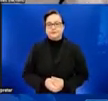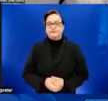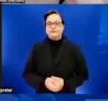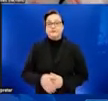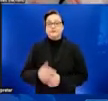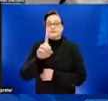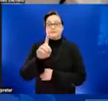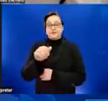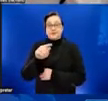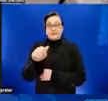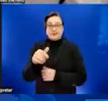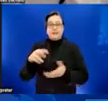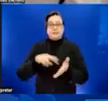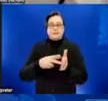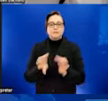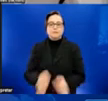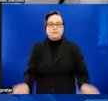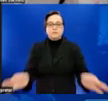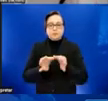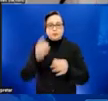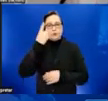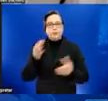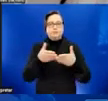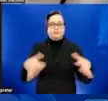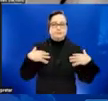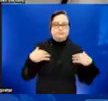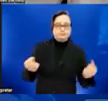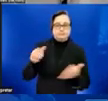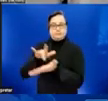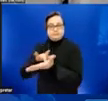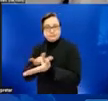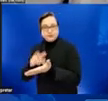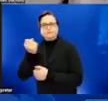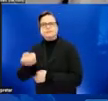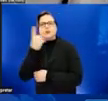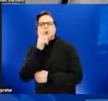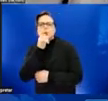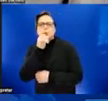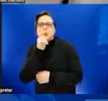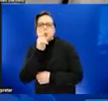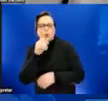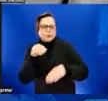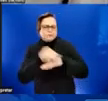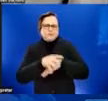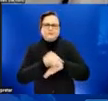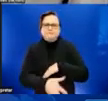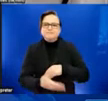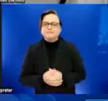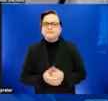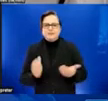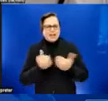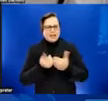is critical for public health and medicine to understand who is being affected, how they are being infected,